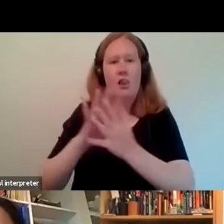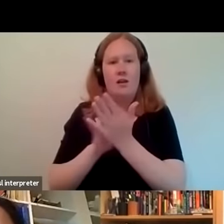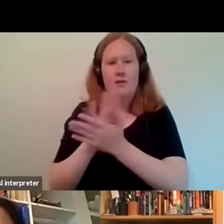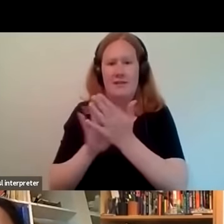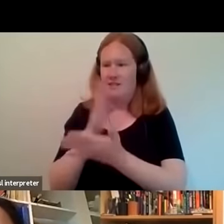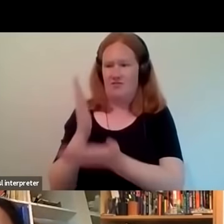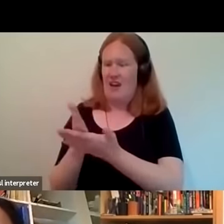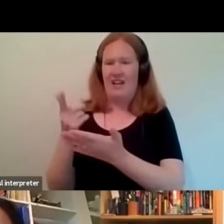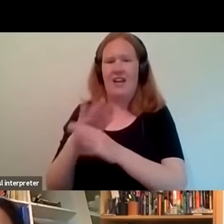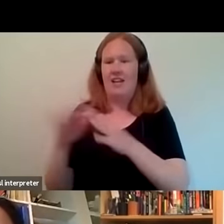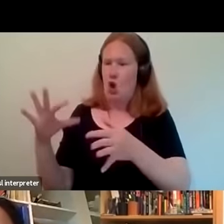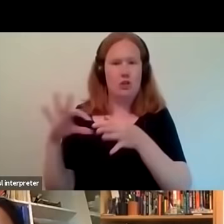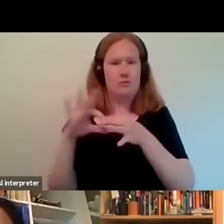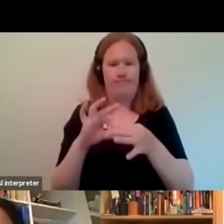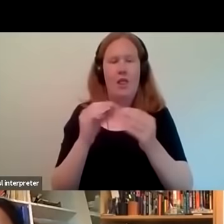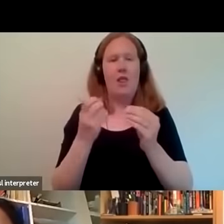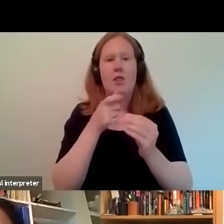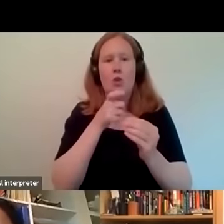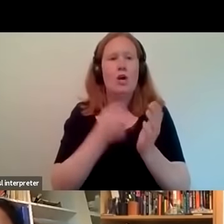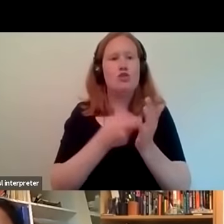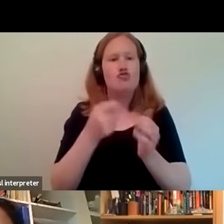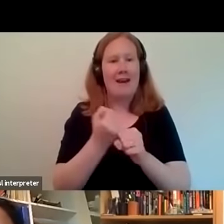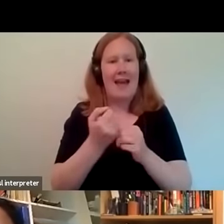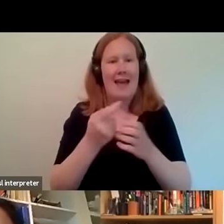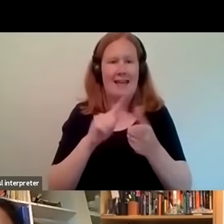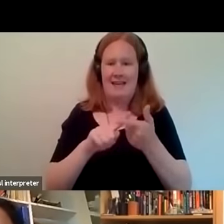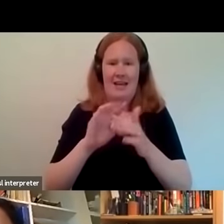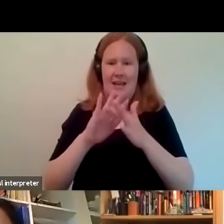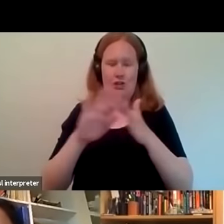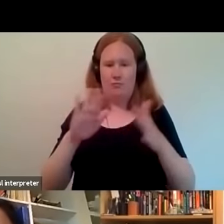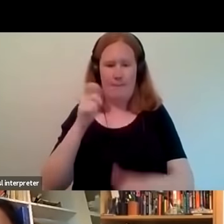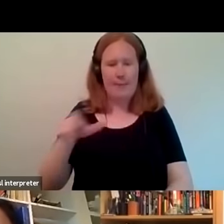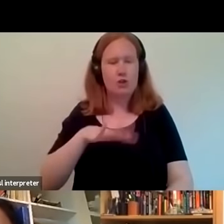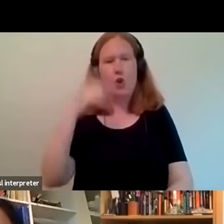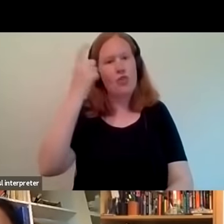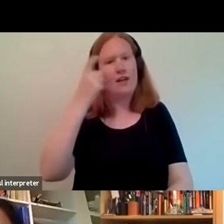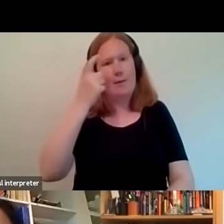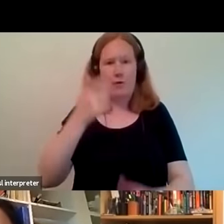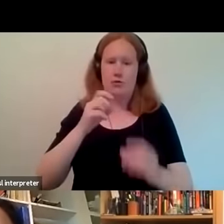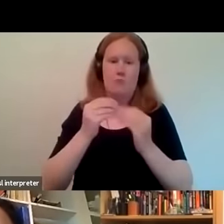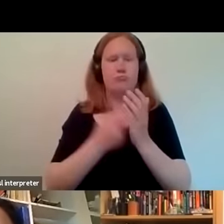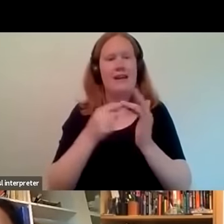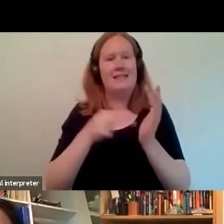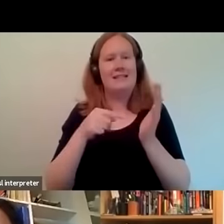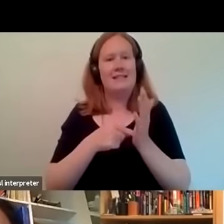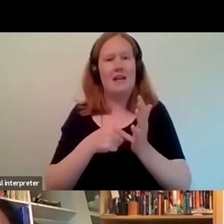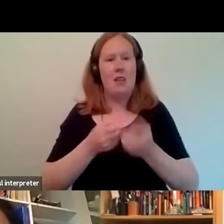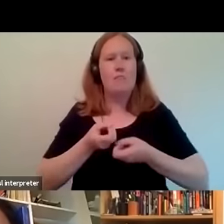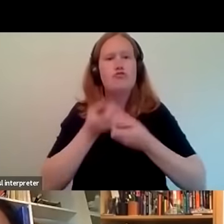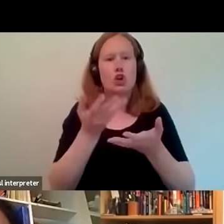necessarily really associated um with the role that Brent played in terms of production um record labels